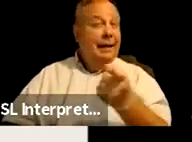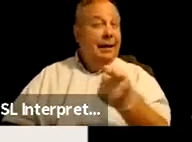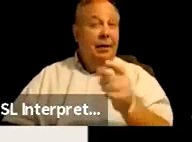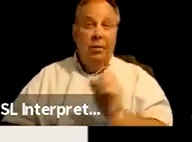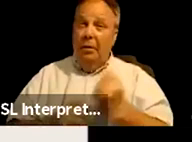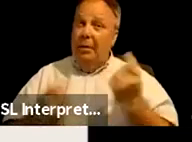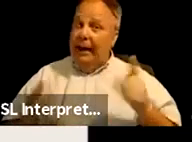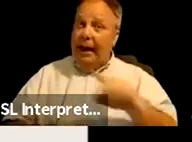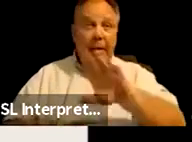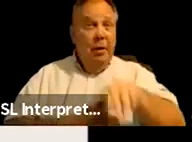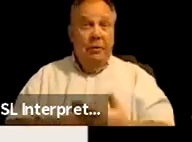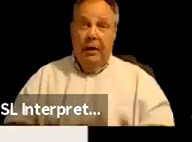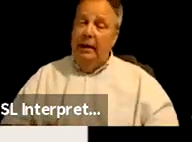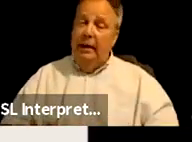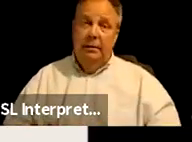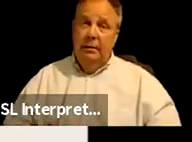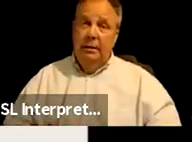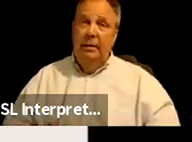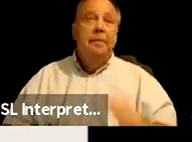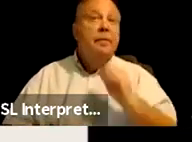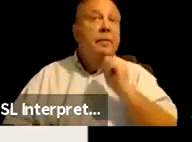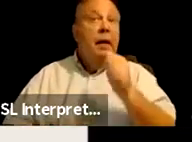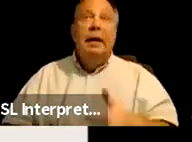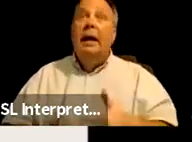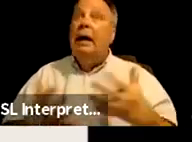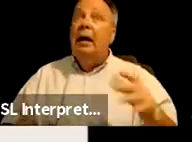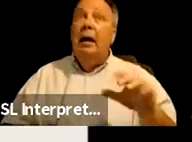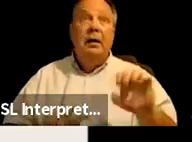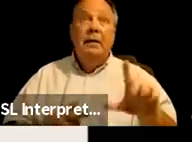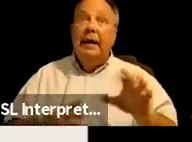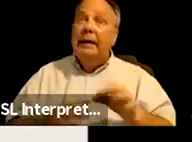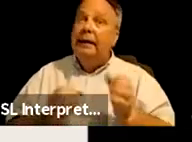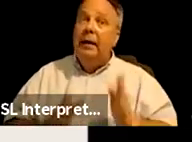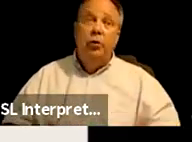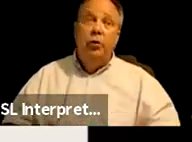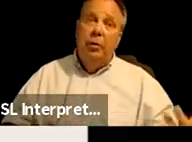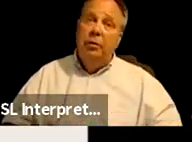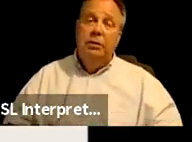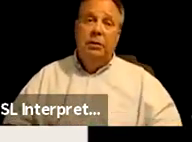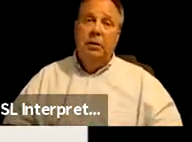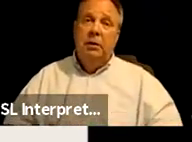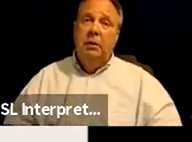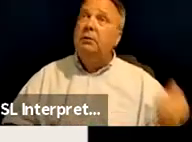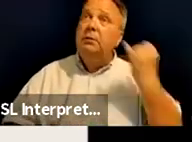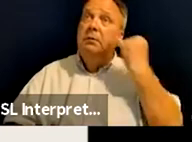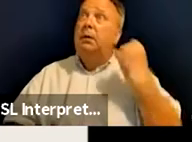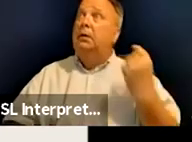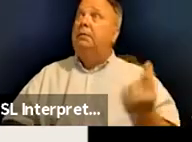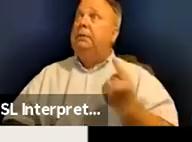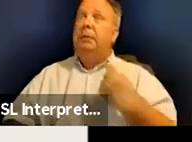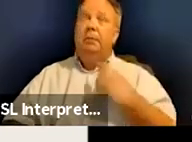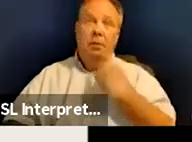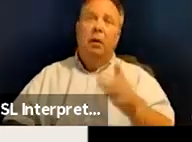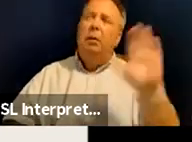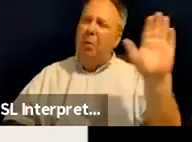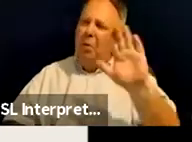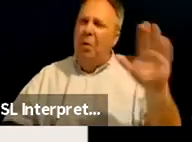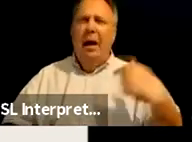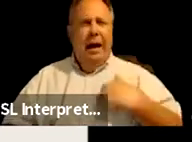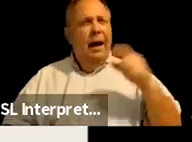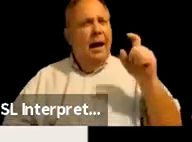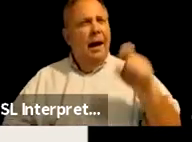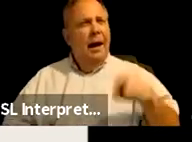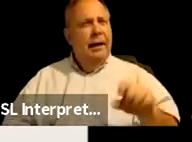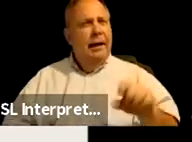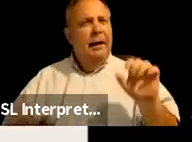happen overnight. There's not a lot of ASL interpreters. What if someone says to you, oh, hey, I need